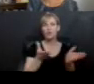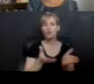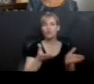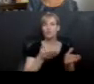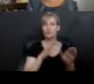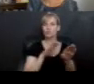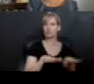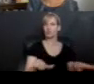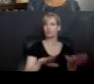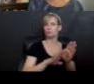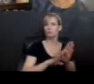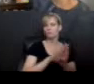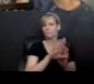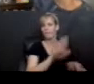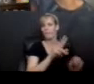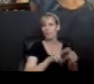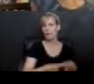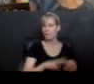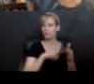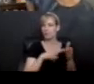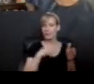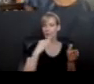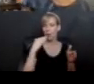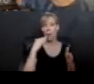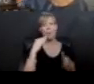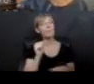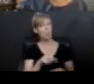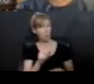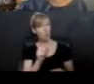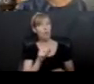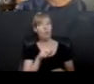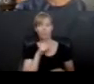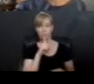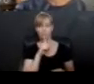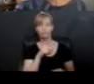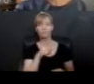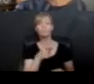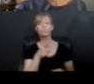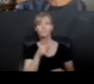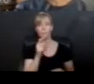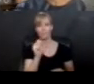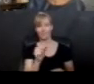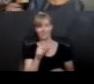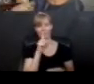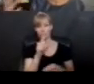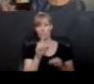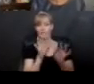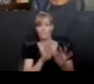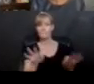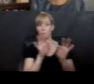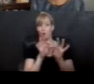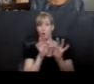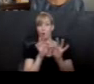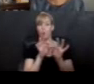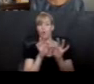reading at home? Yes, exactly. So it's so important to try to create a